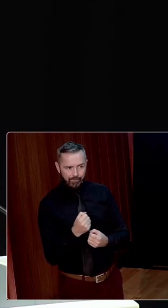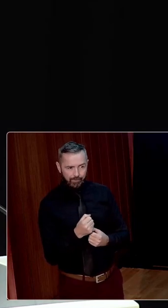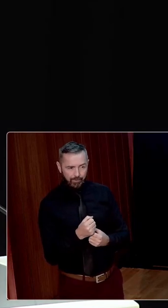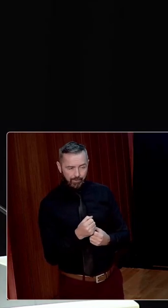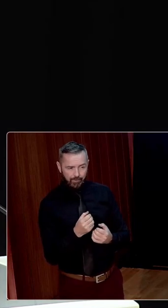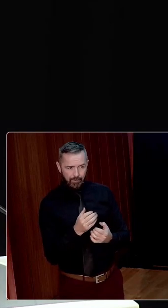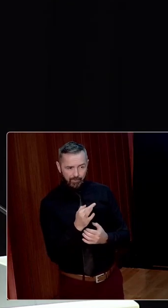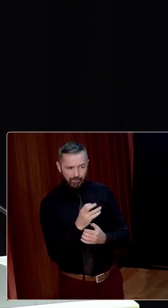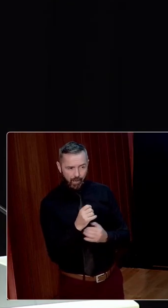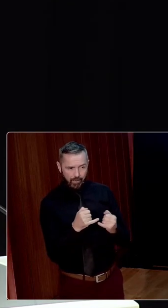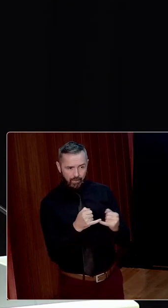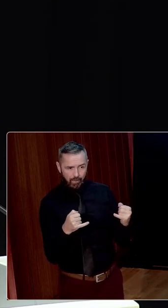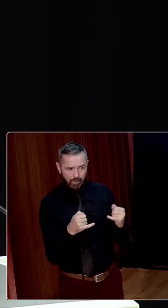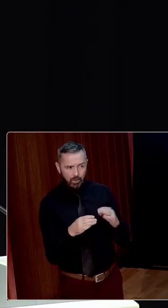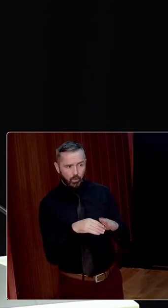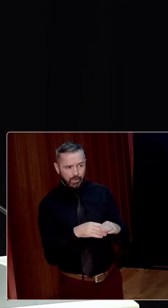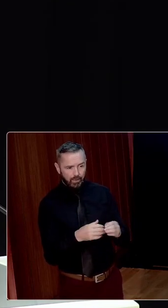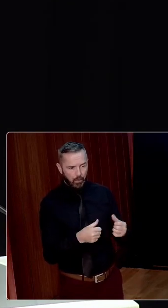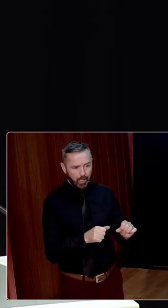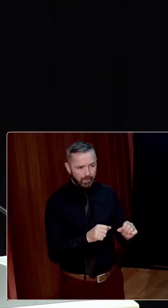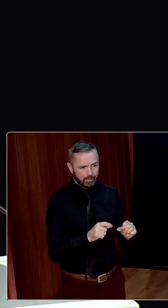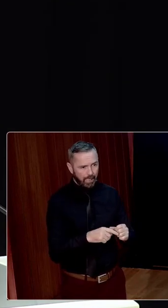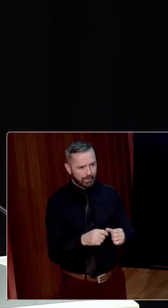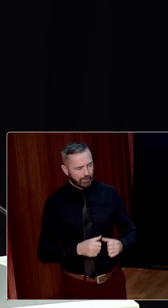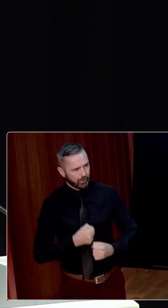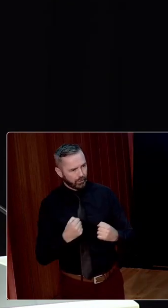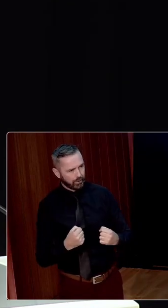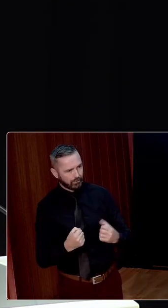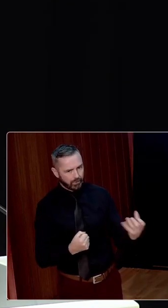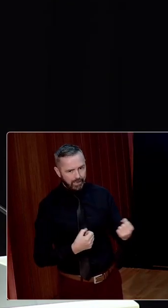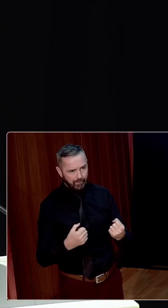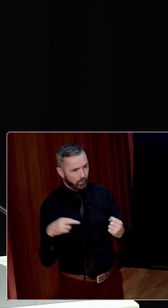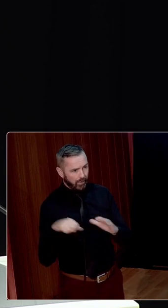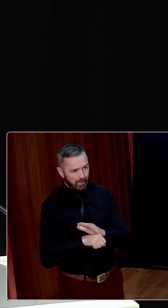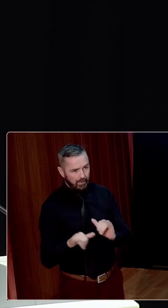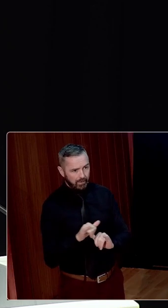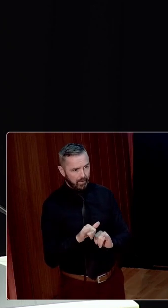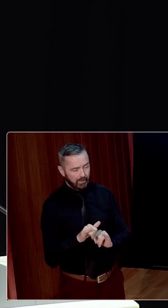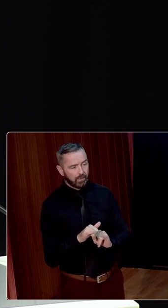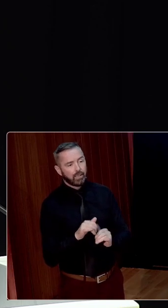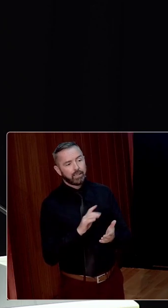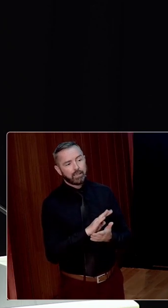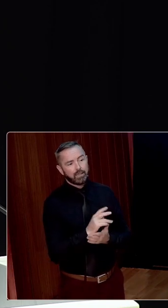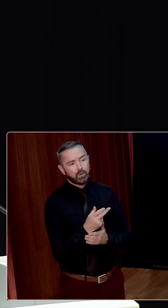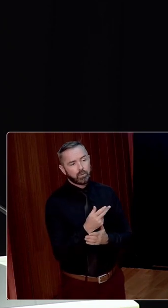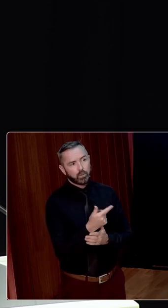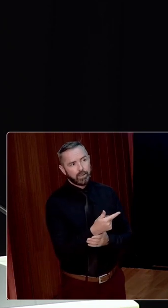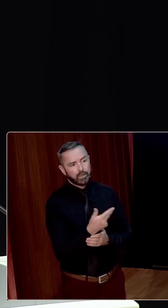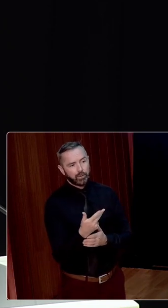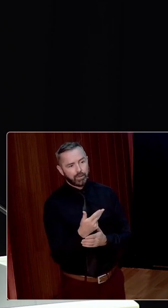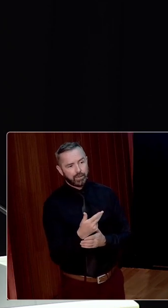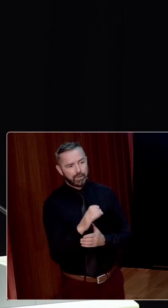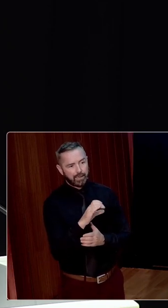many ways people could register their frustration, disappointment and pain. In January 1923, Catherine B wrote to the army to express